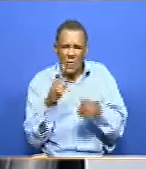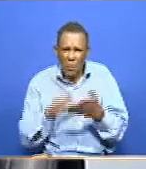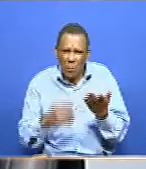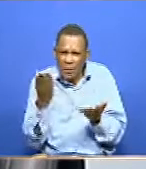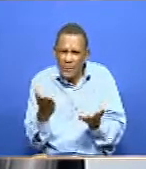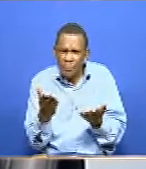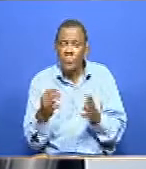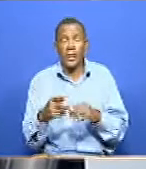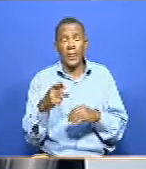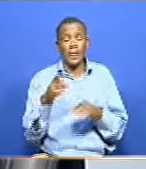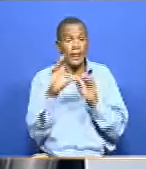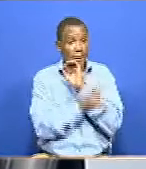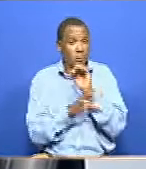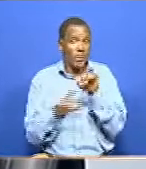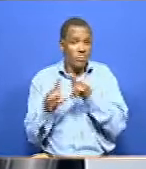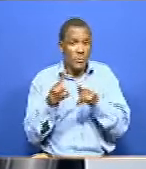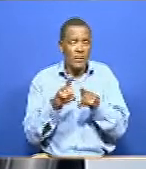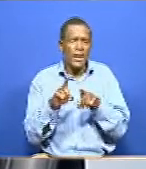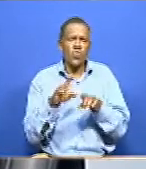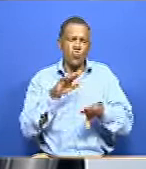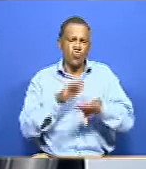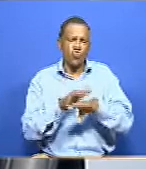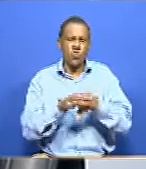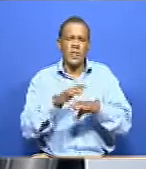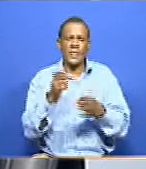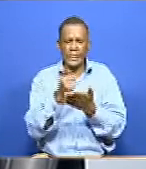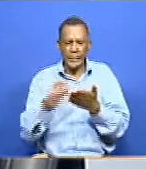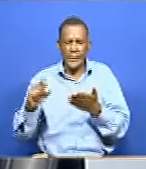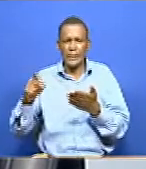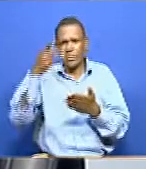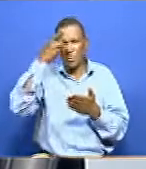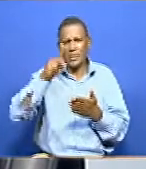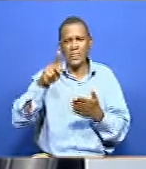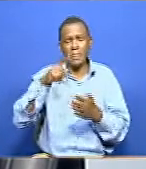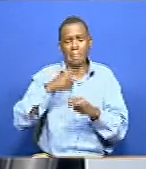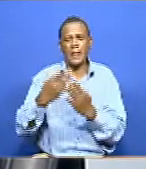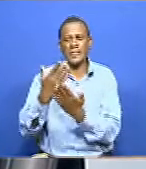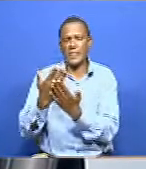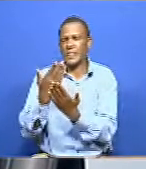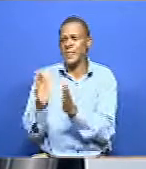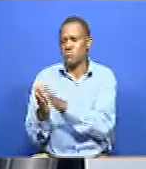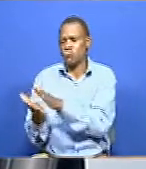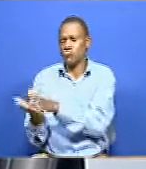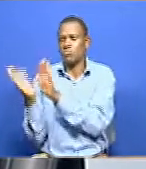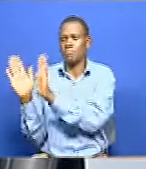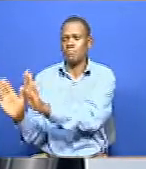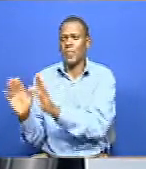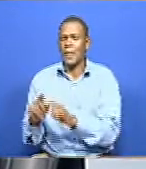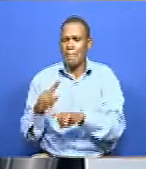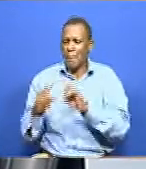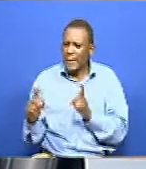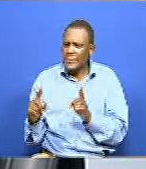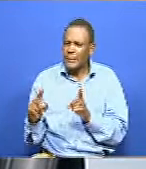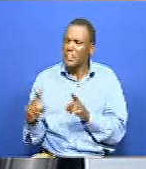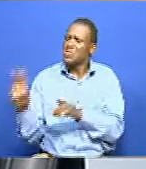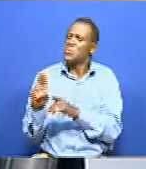policies. Yeah. Extremely good written policies. Pretty on paper. Pretty on paper. Question is the implementation bit of it.